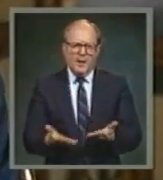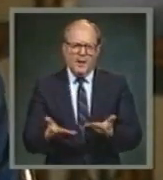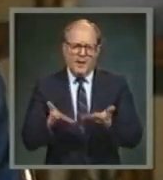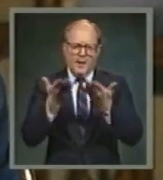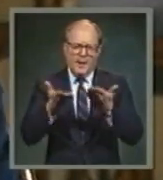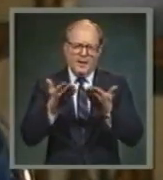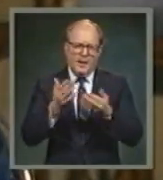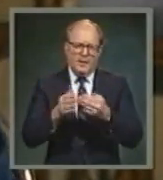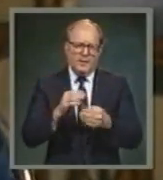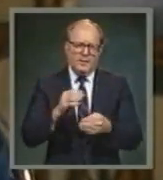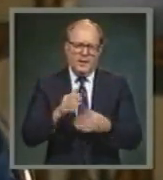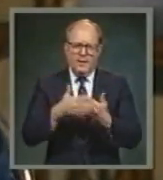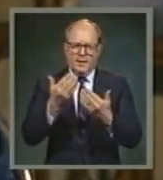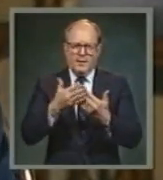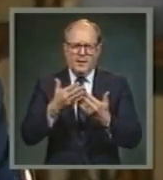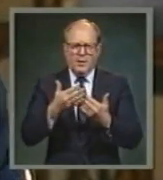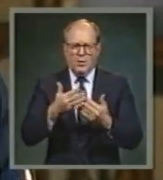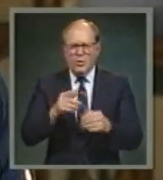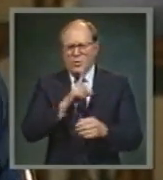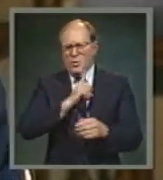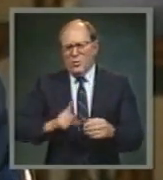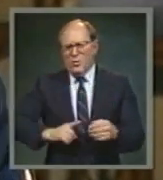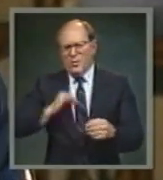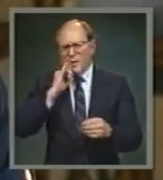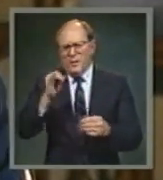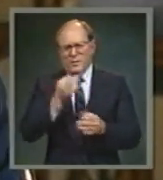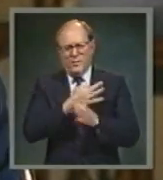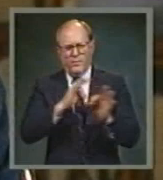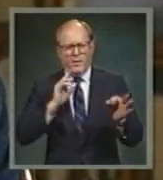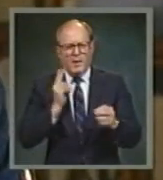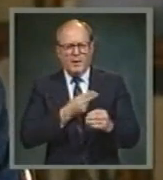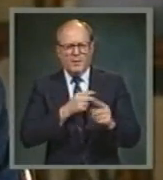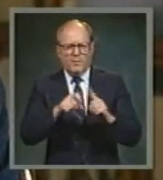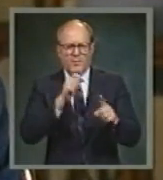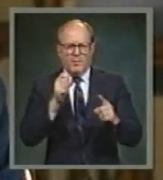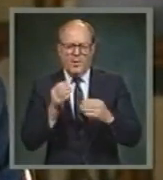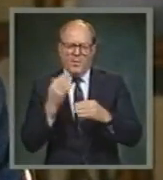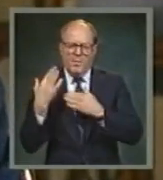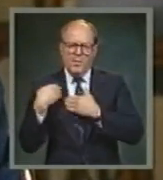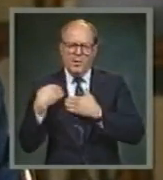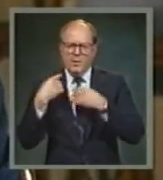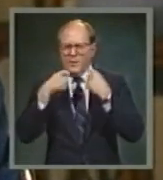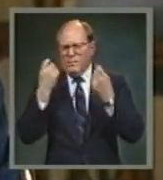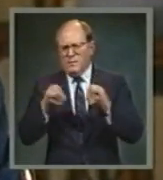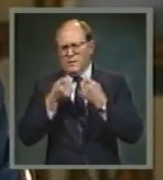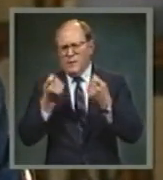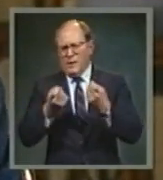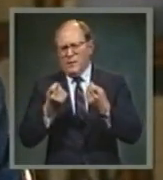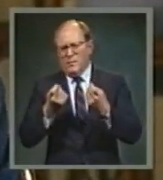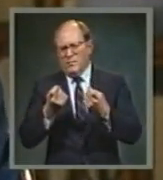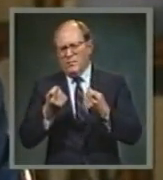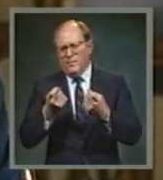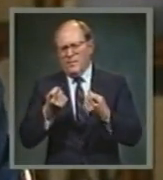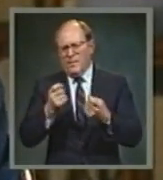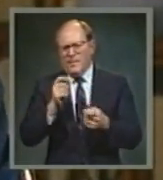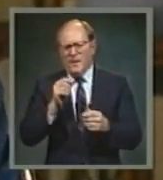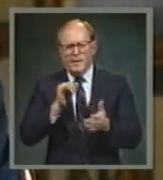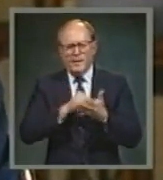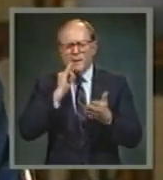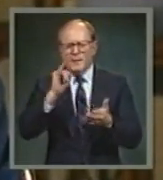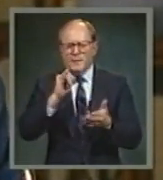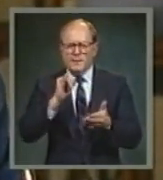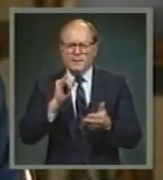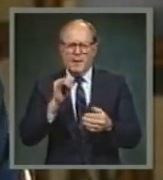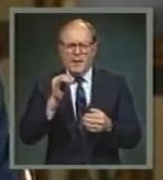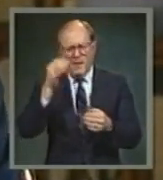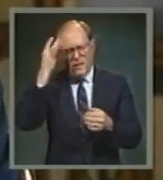on us. He's relieving us of the burden that we bear already. That's the idea. Who will follow Jesus?